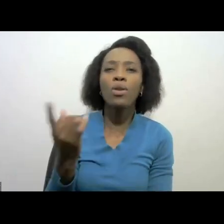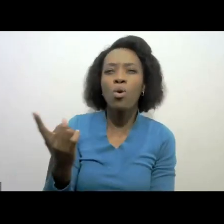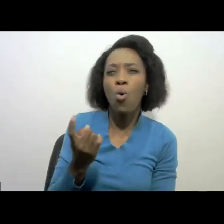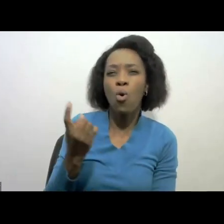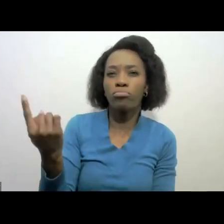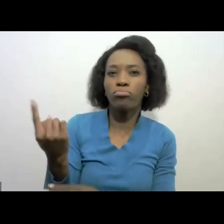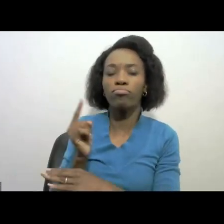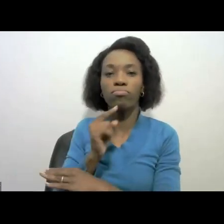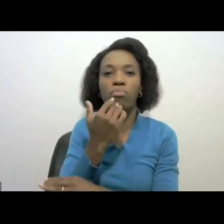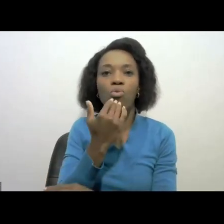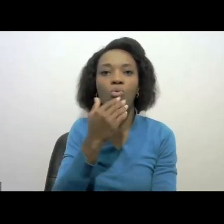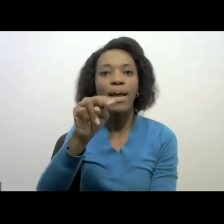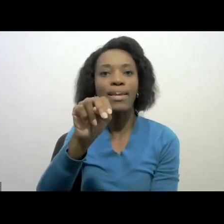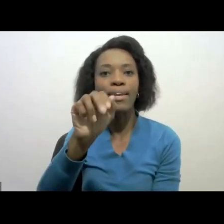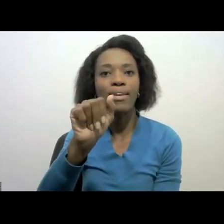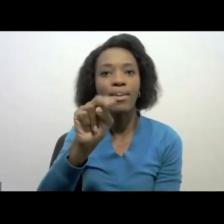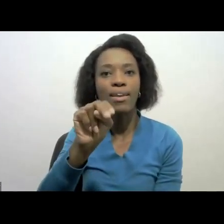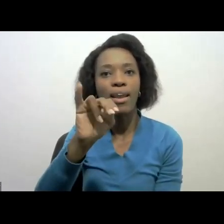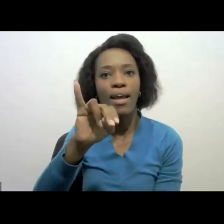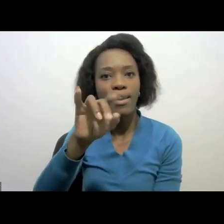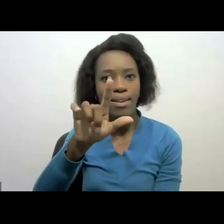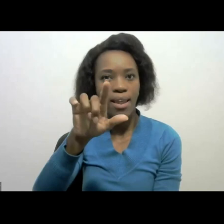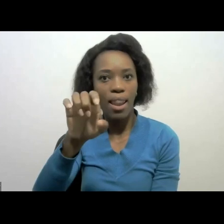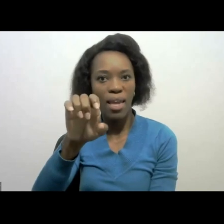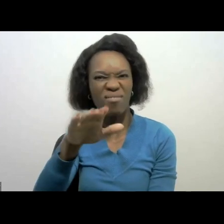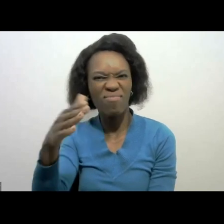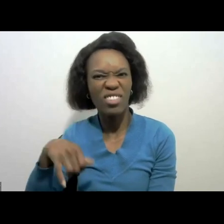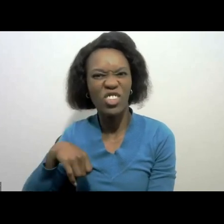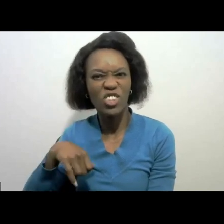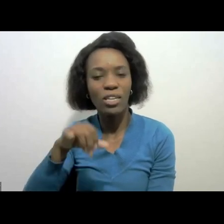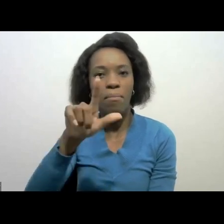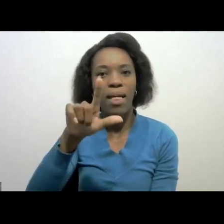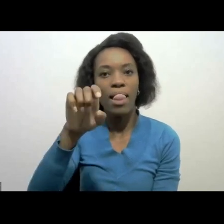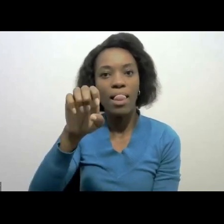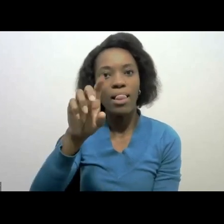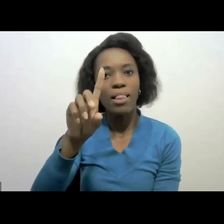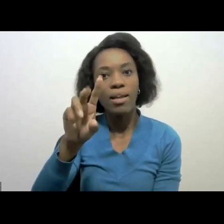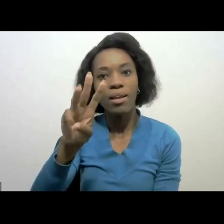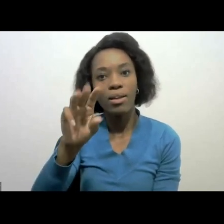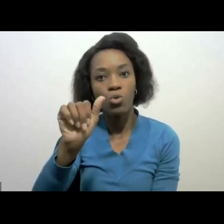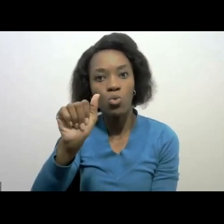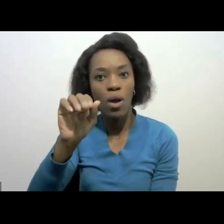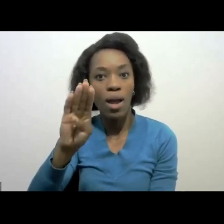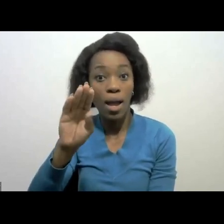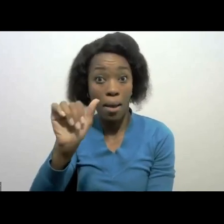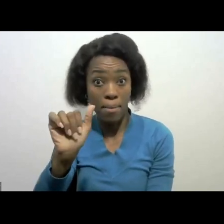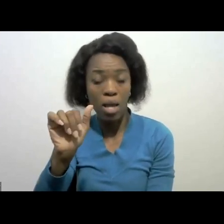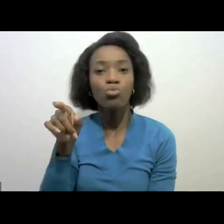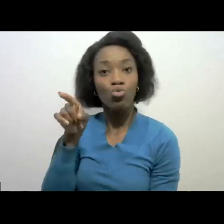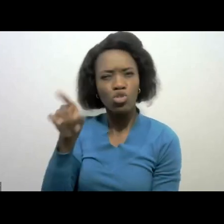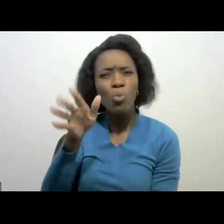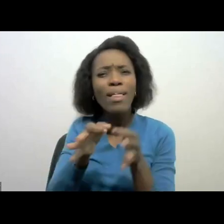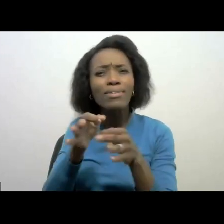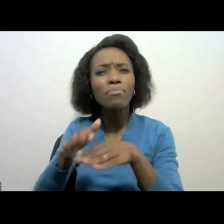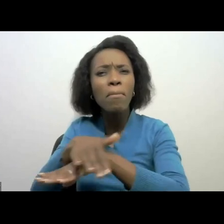Nanile Ledwaba. Nanile will be taking you through the basics of taxation. Over